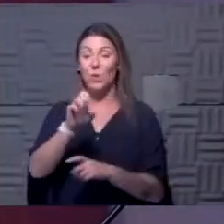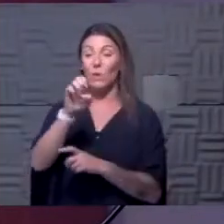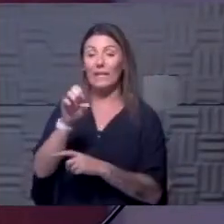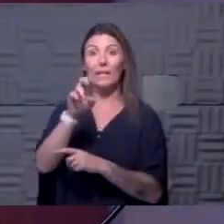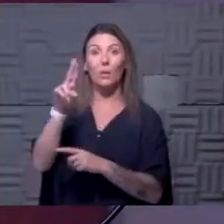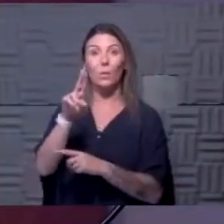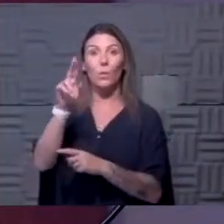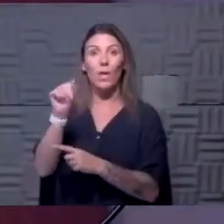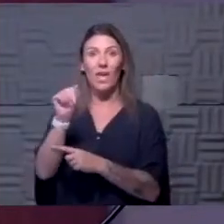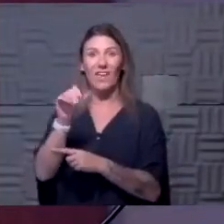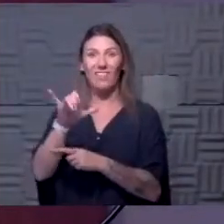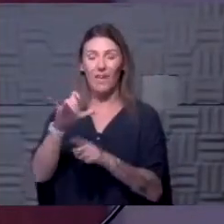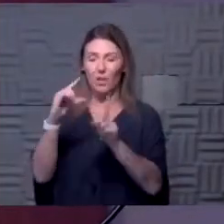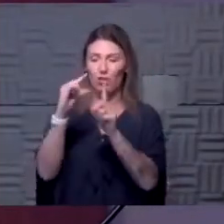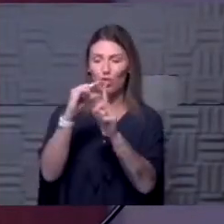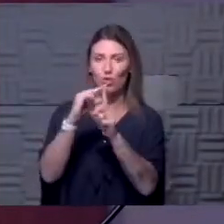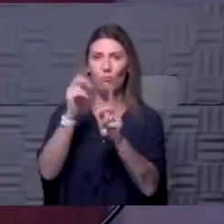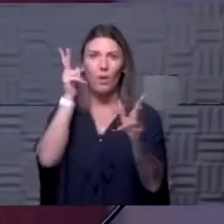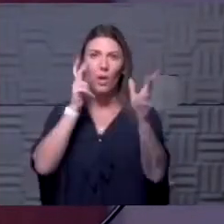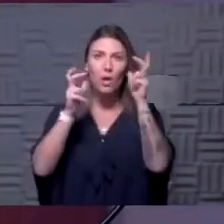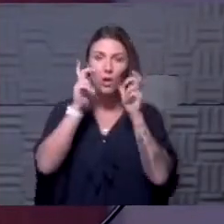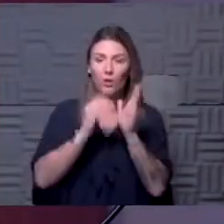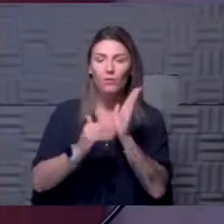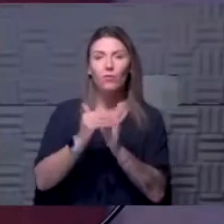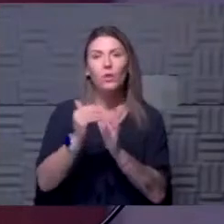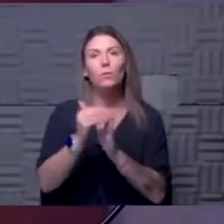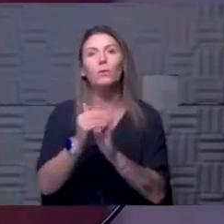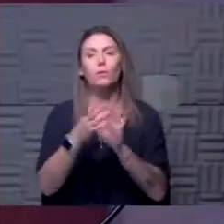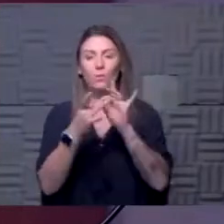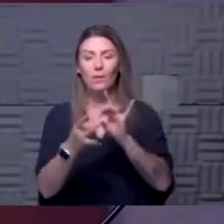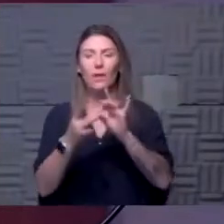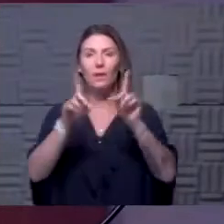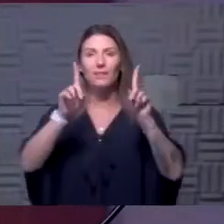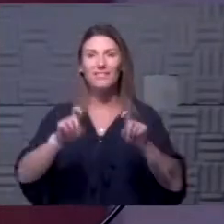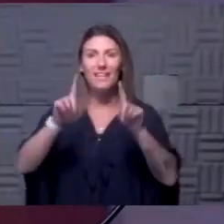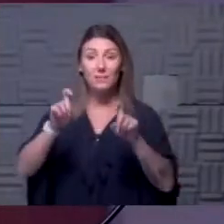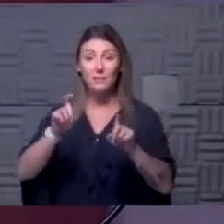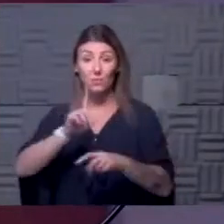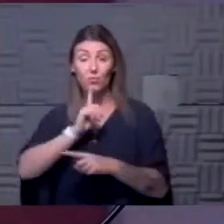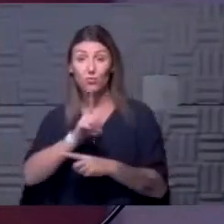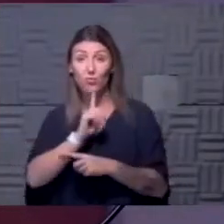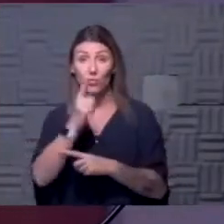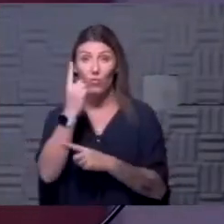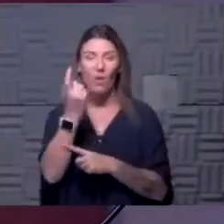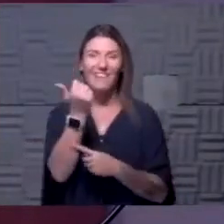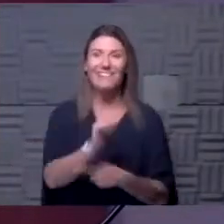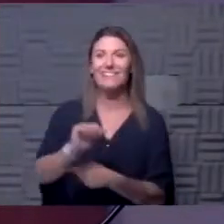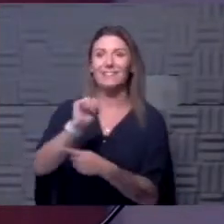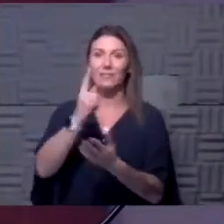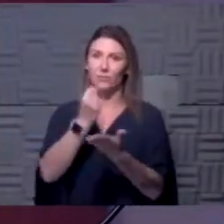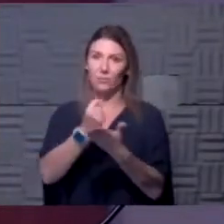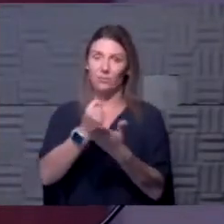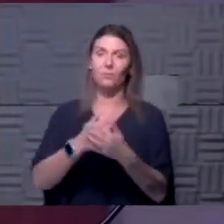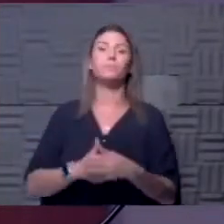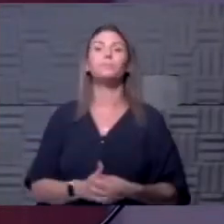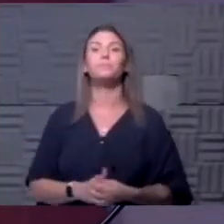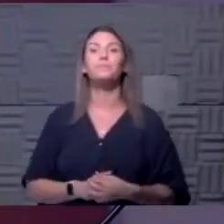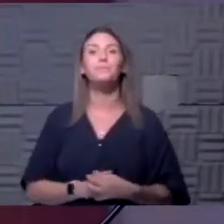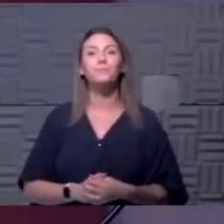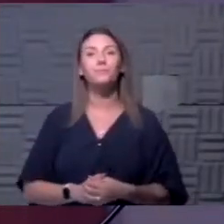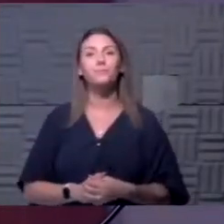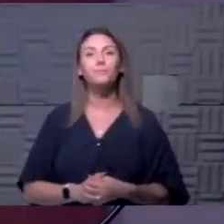term that we've all heard very frequently around testing is also true for any treatment. And